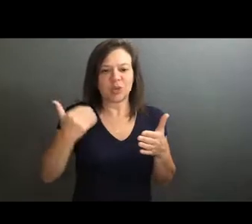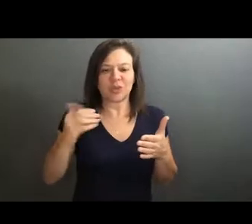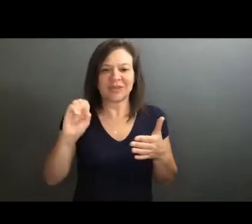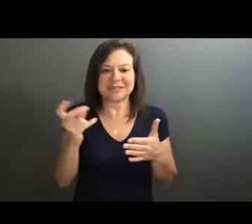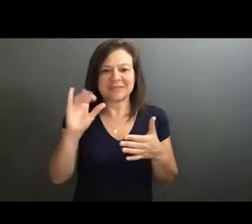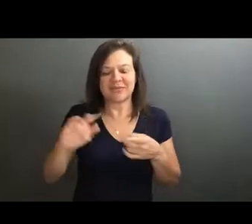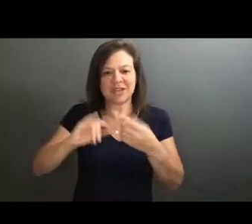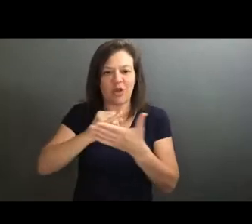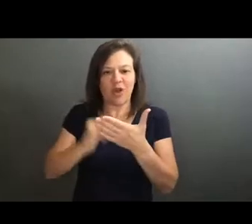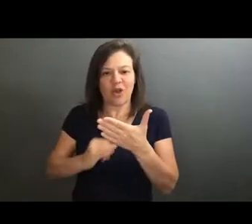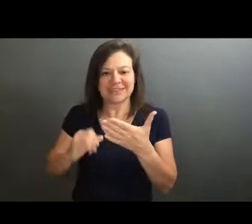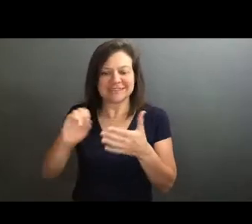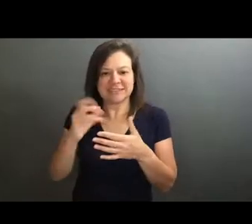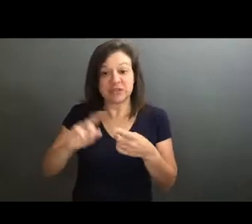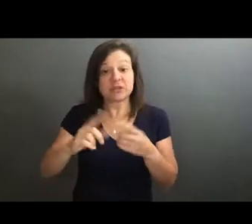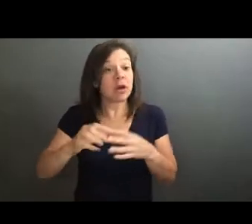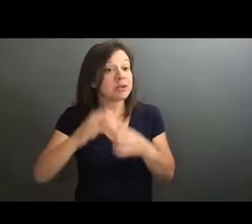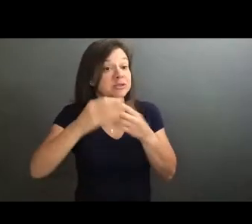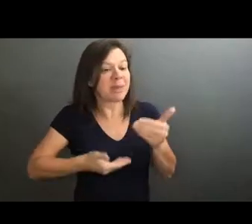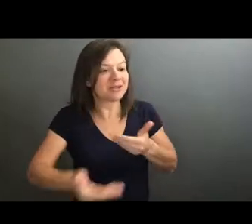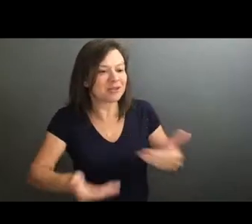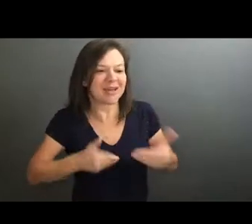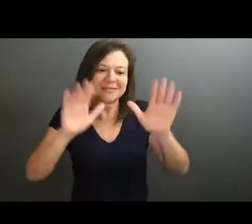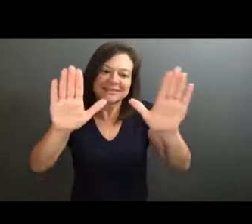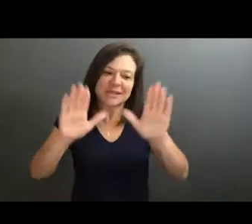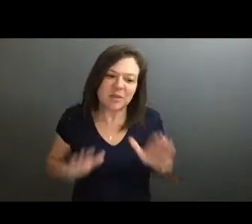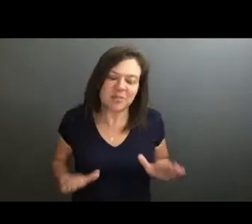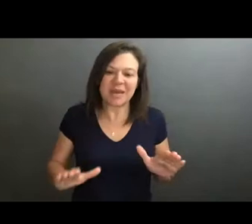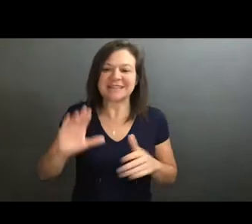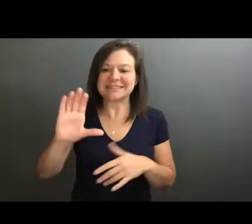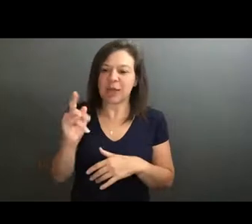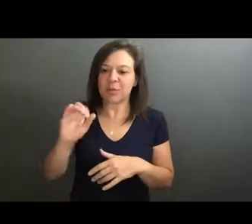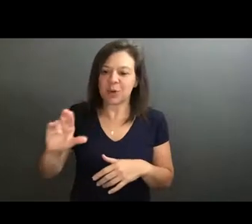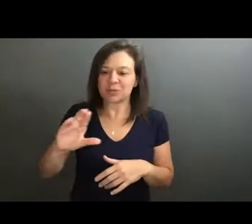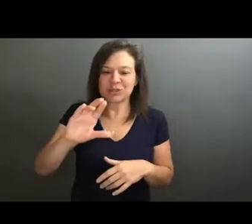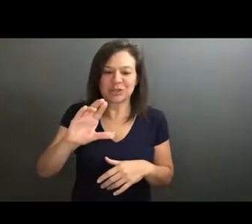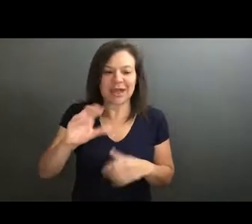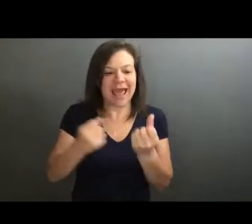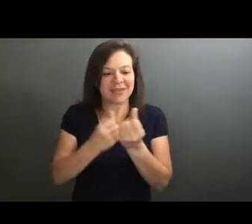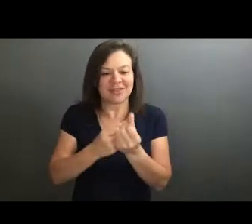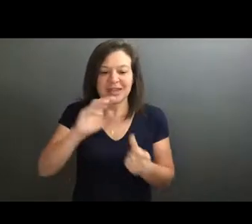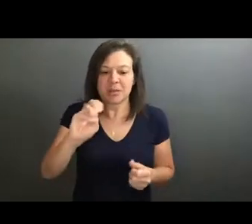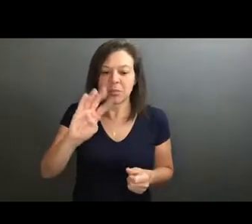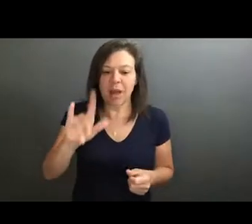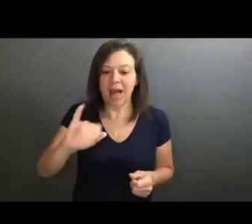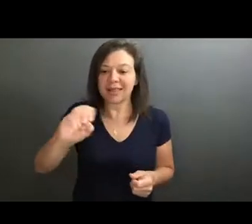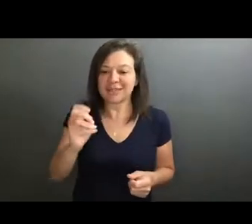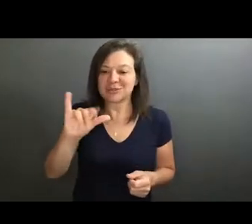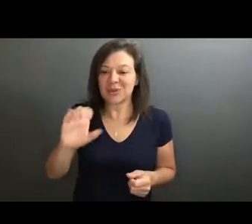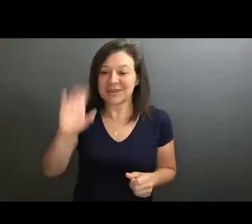Story Series. Our special guest today is the amazing composer and advocate Molly Joyce. Hi, Molly. Hi.